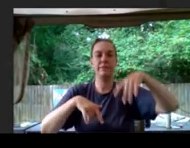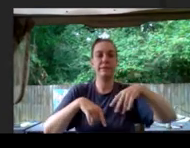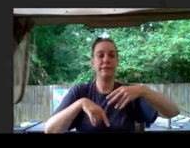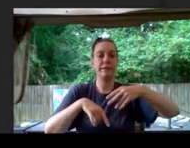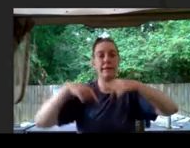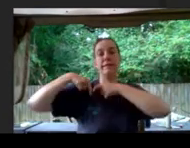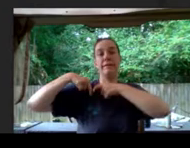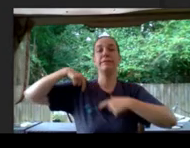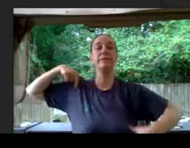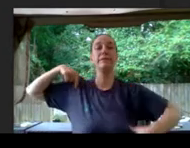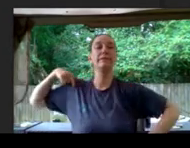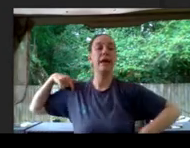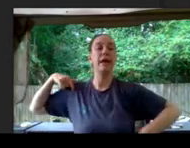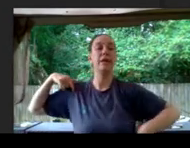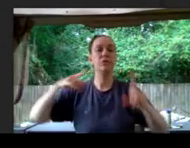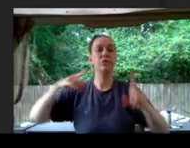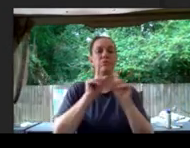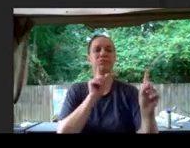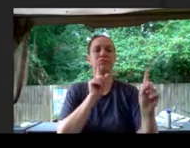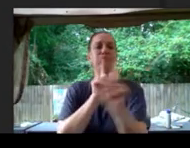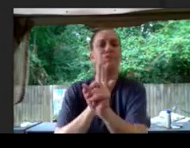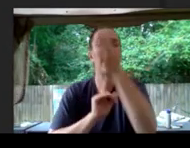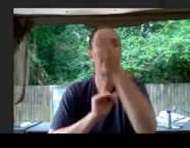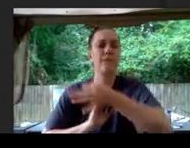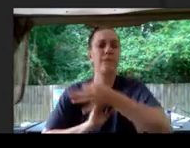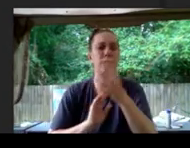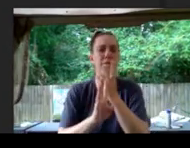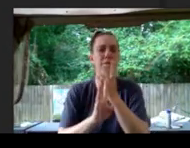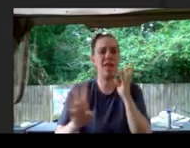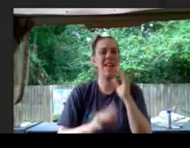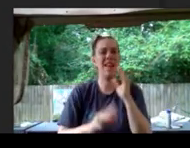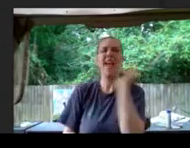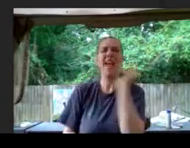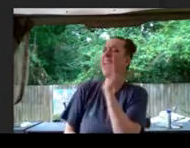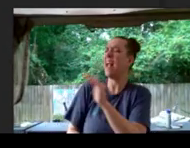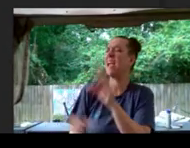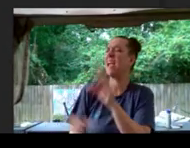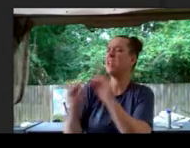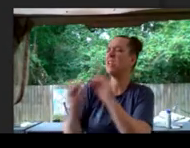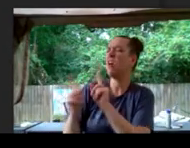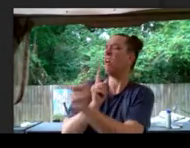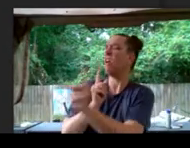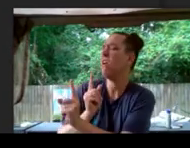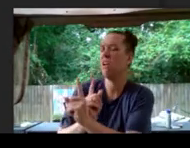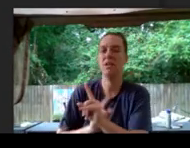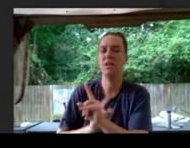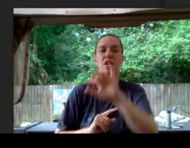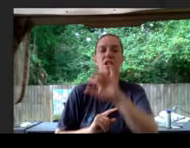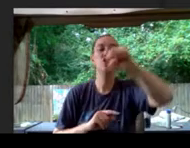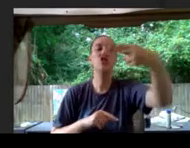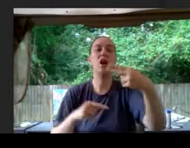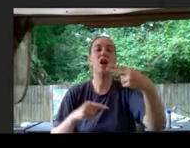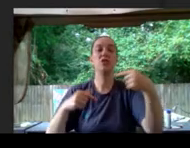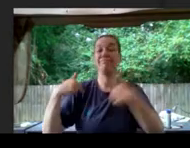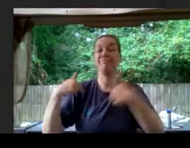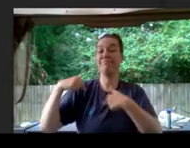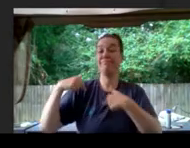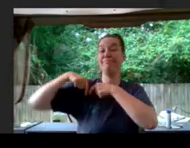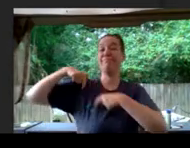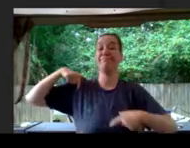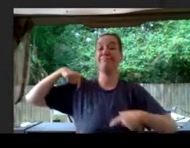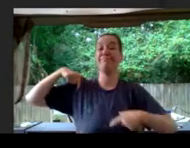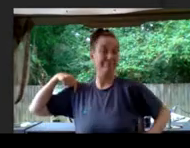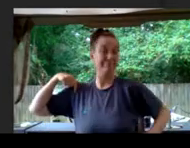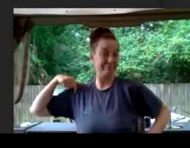cut the line. Hey, said Scotty. No cuts. Josh pointed at his sash. At